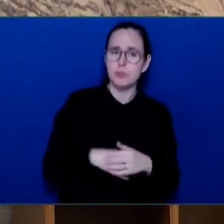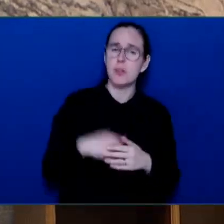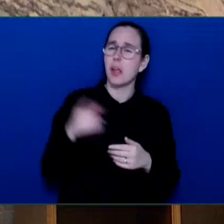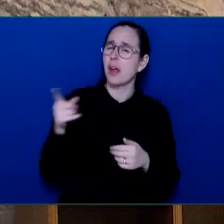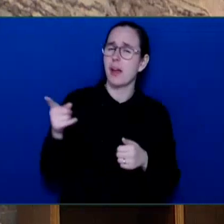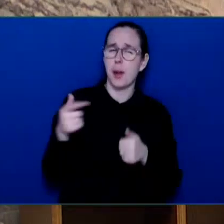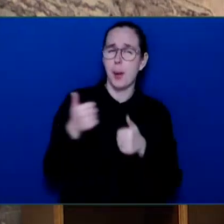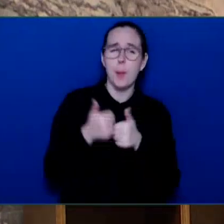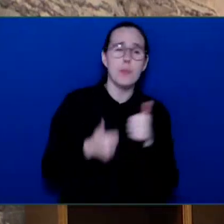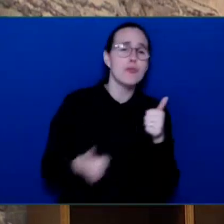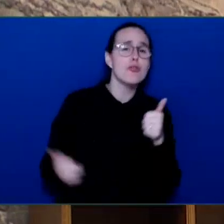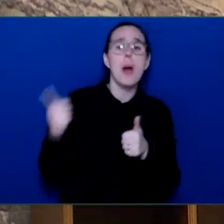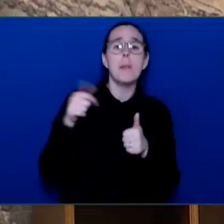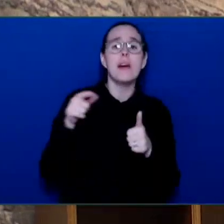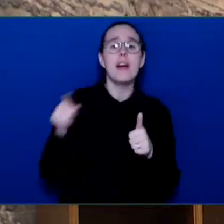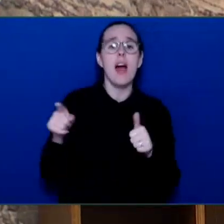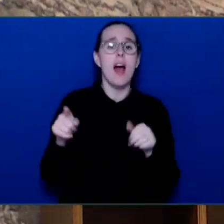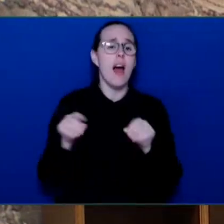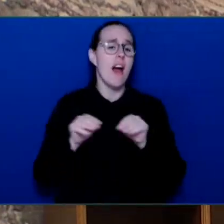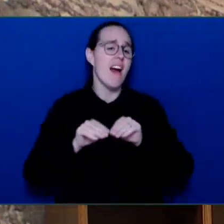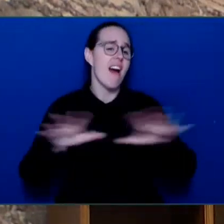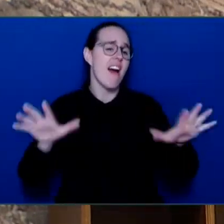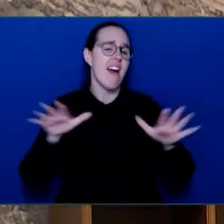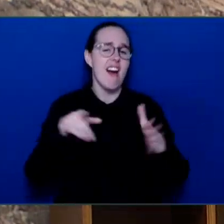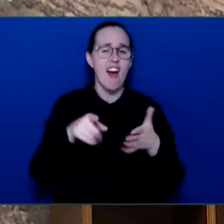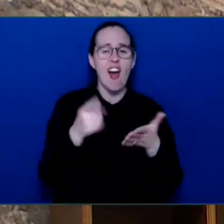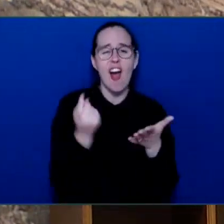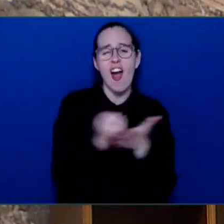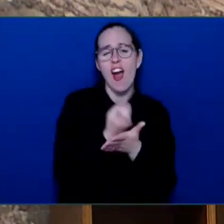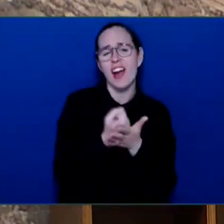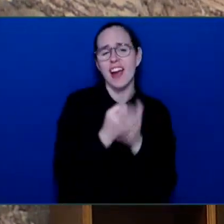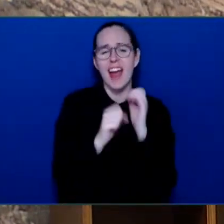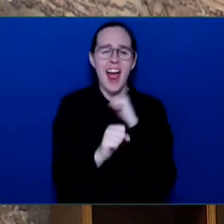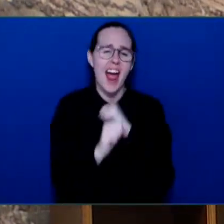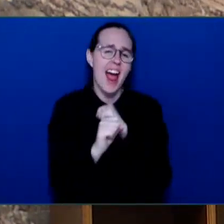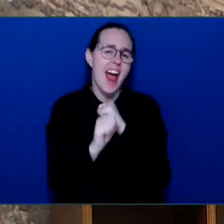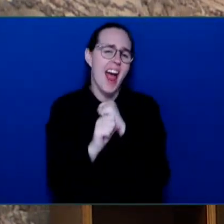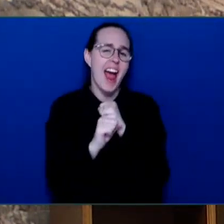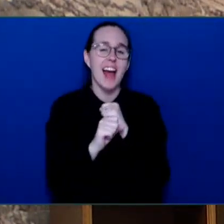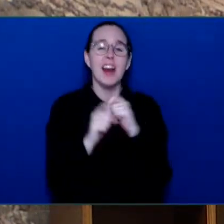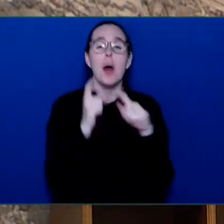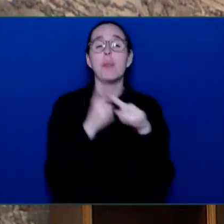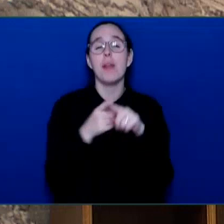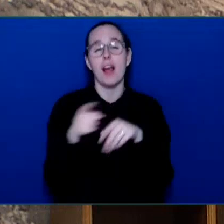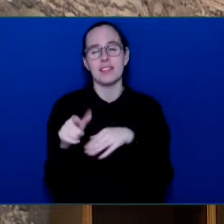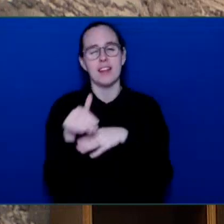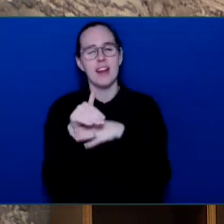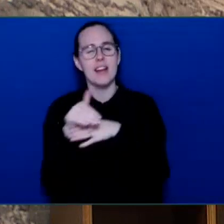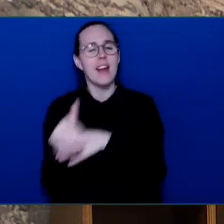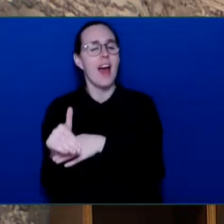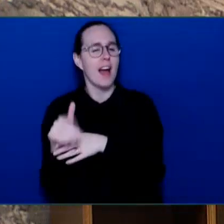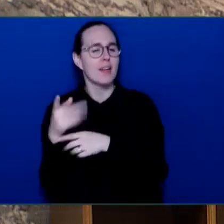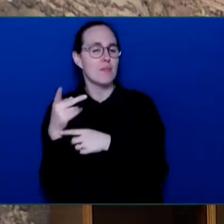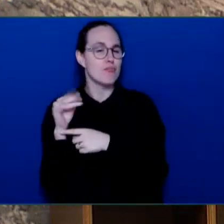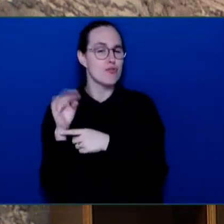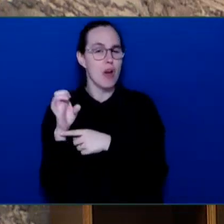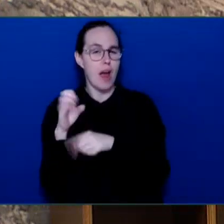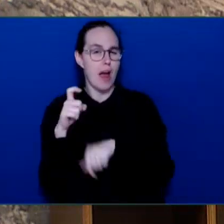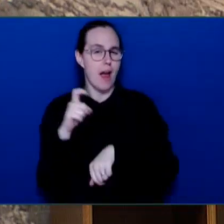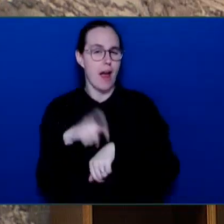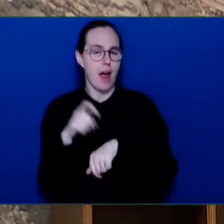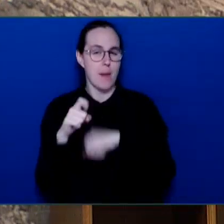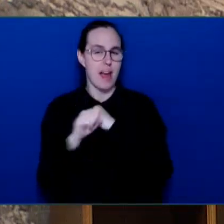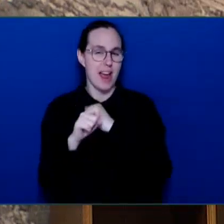games. His government is blitzing prime-time media slots on radio and TV, spending millions of dollars on media markets,